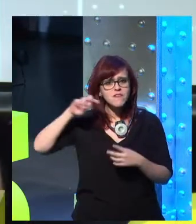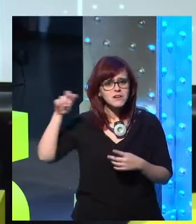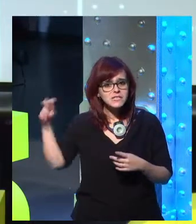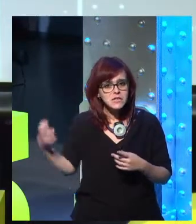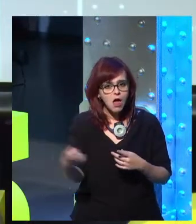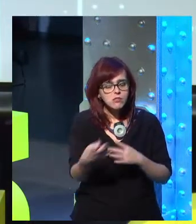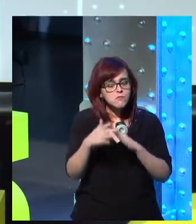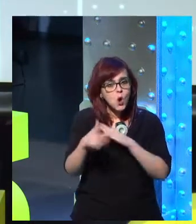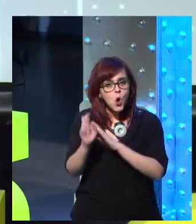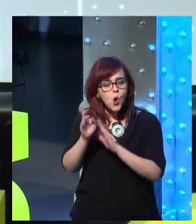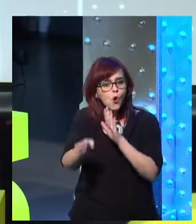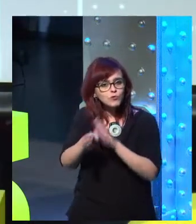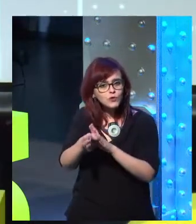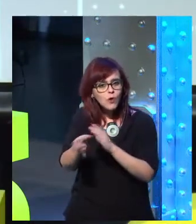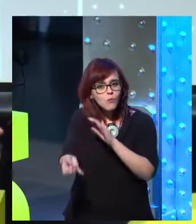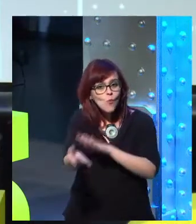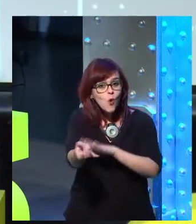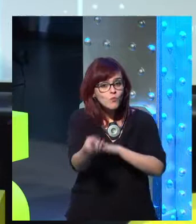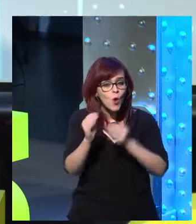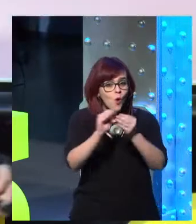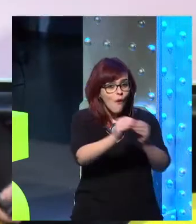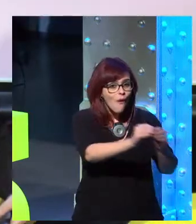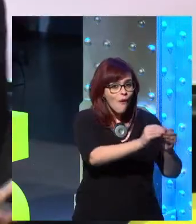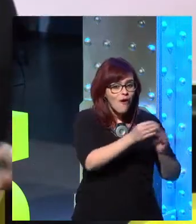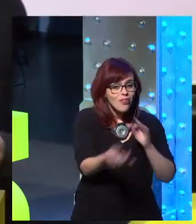one-size-fits-all culture. We can't be a template itself.